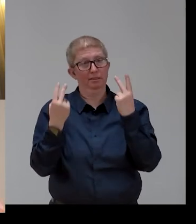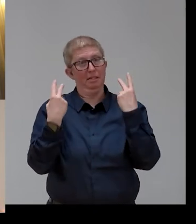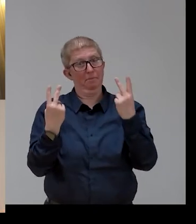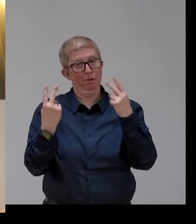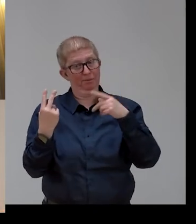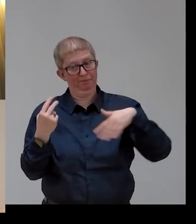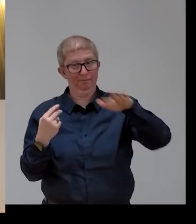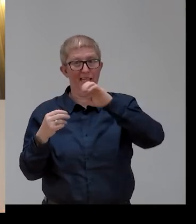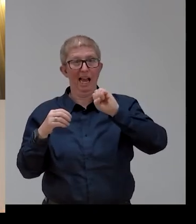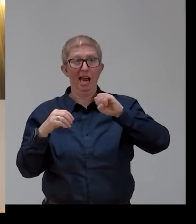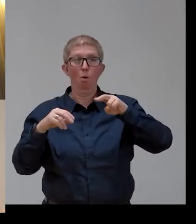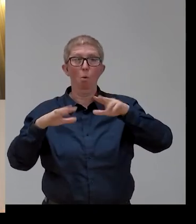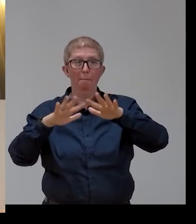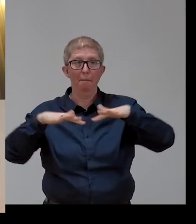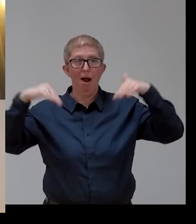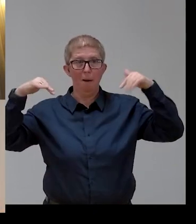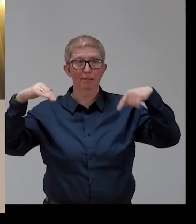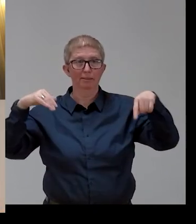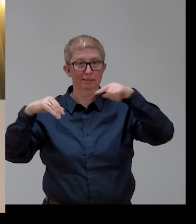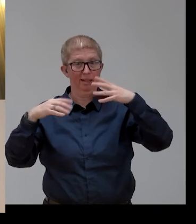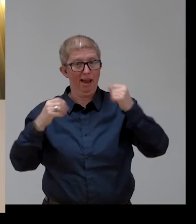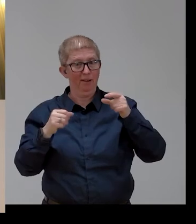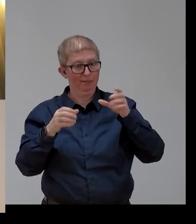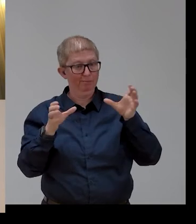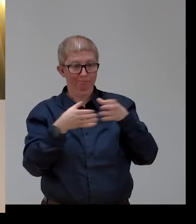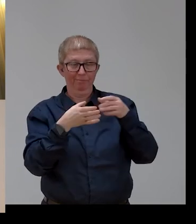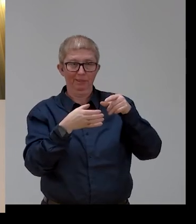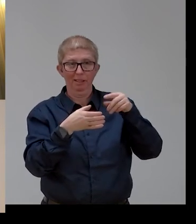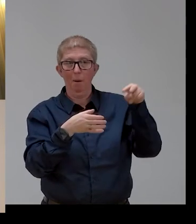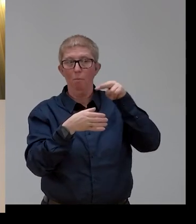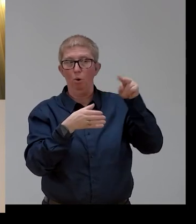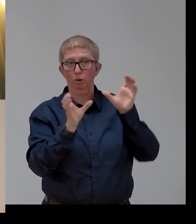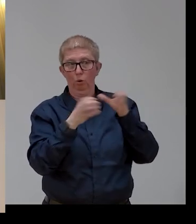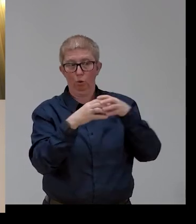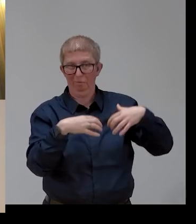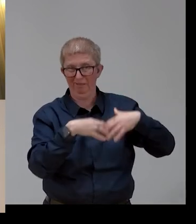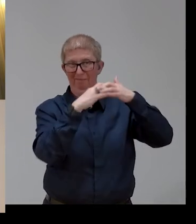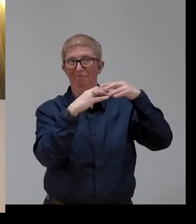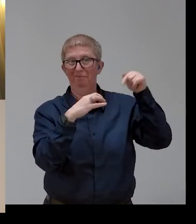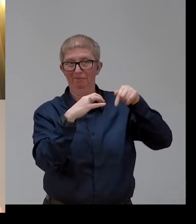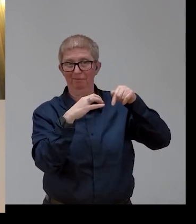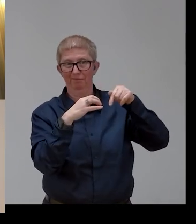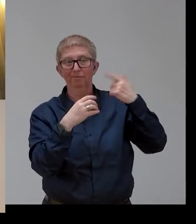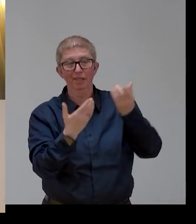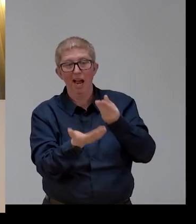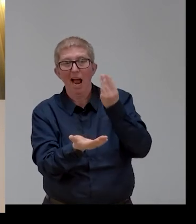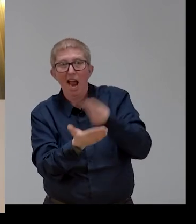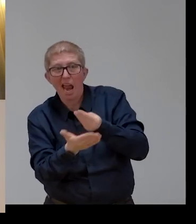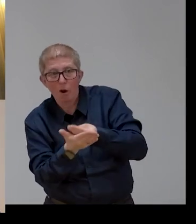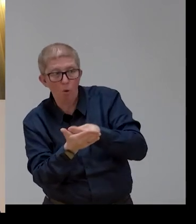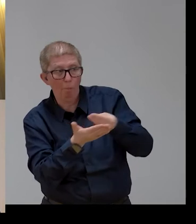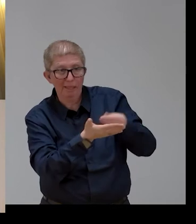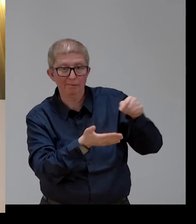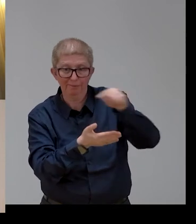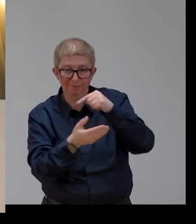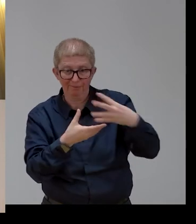a monitoring group with the committees, especially the economic and budgetary committees that were working on